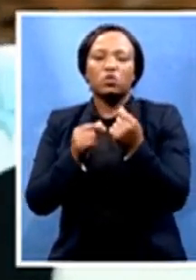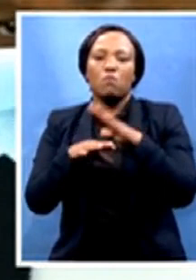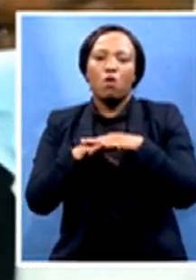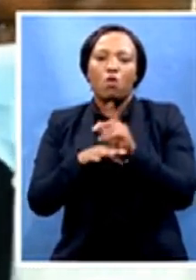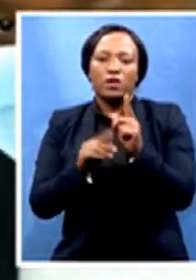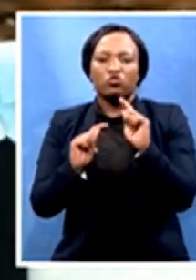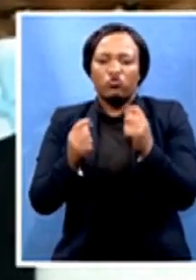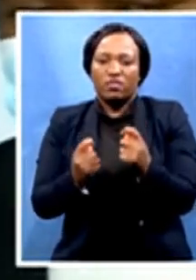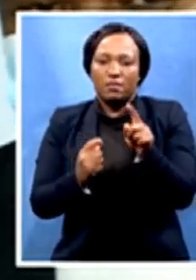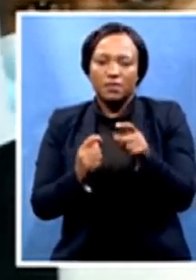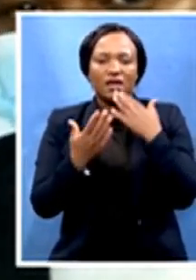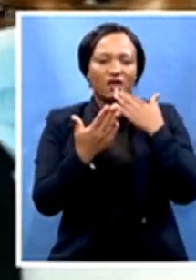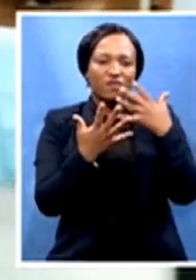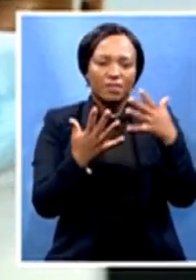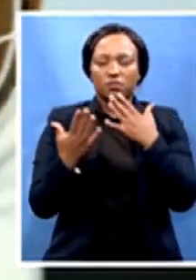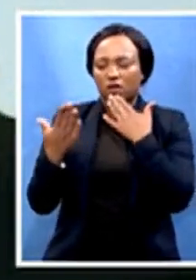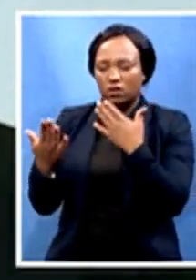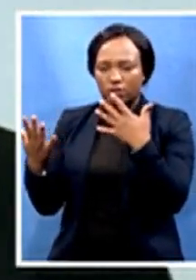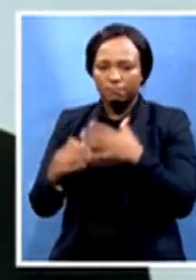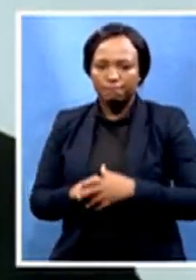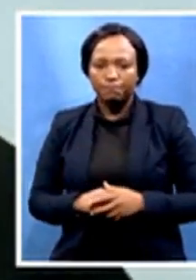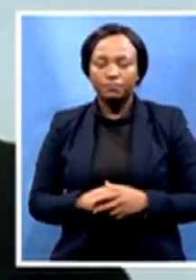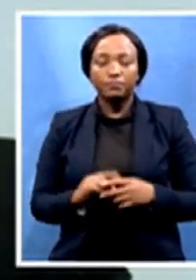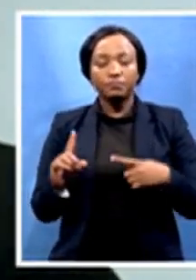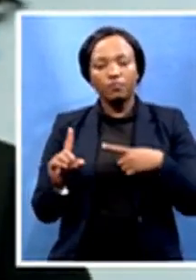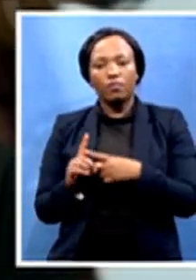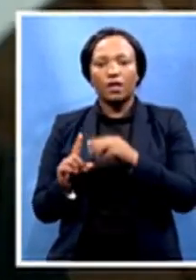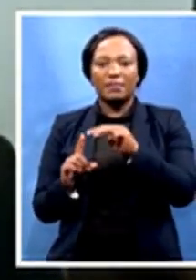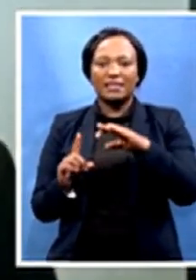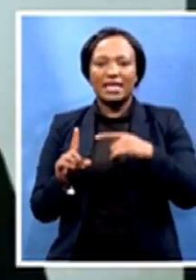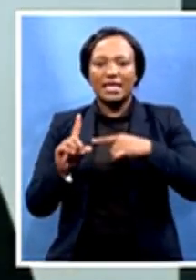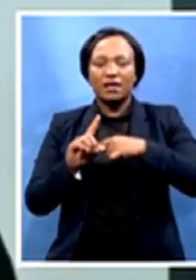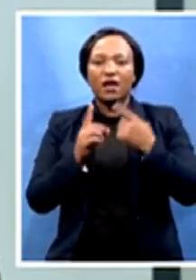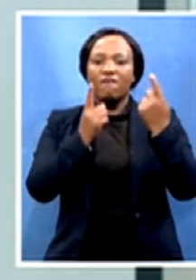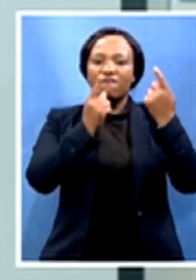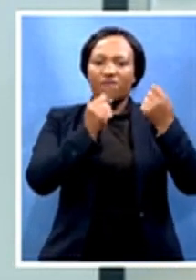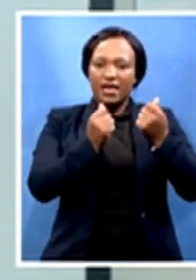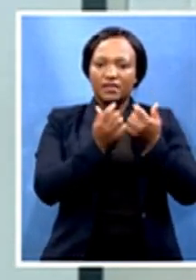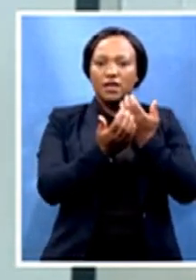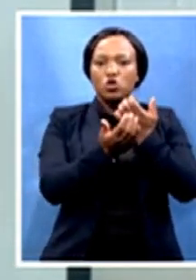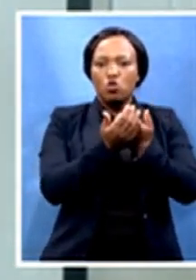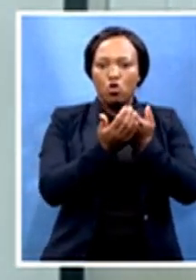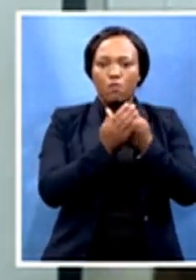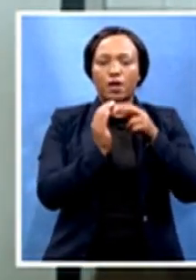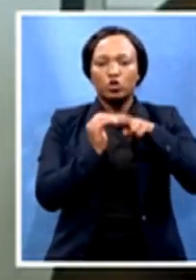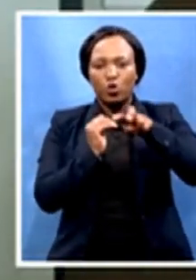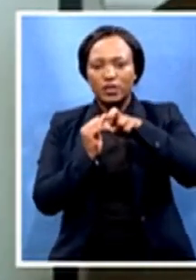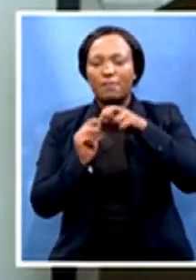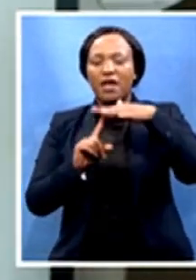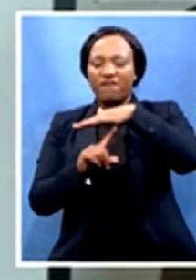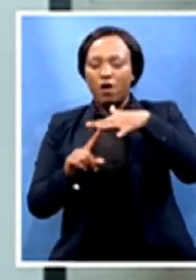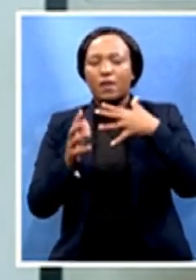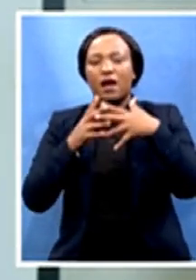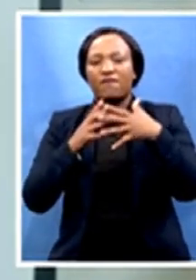Well, that was the MEC for Finance, Economic Development, Tourism and Environmental Affairs here in the Eastern Cape, saying that